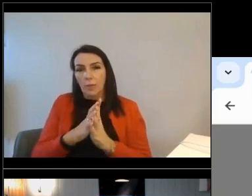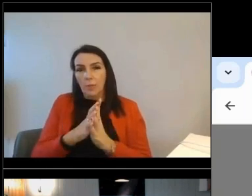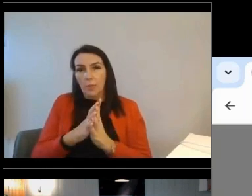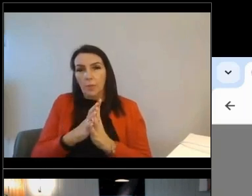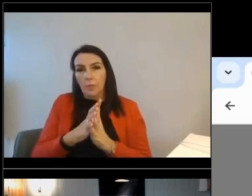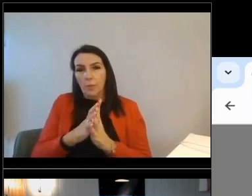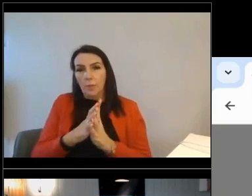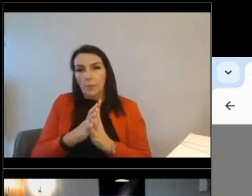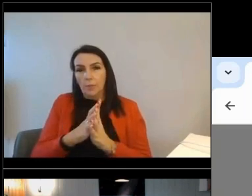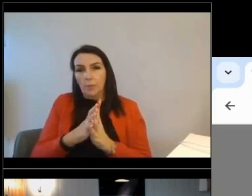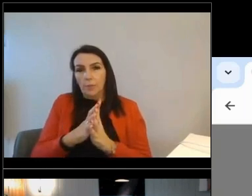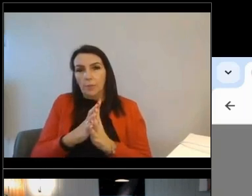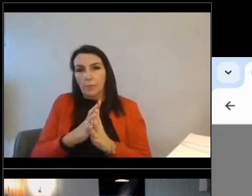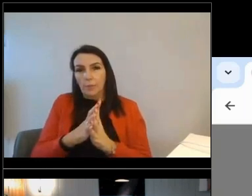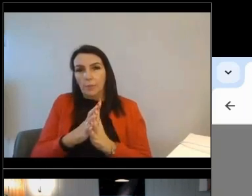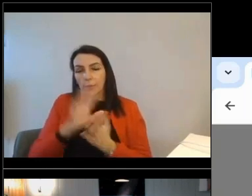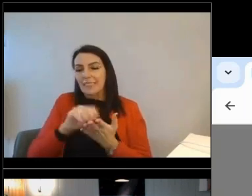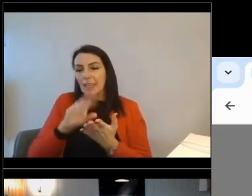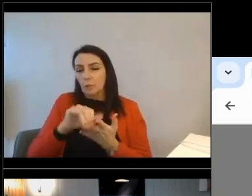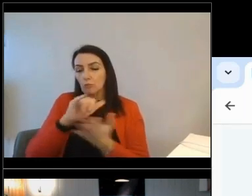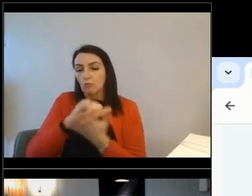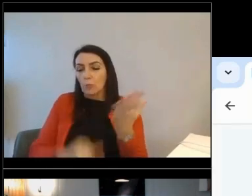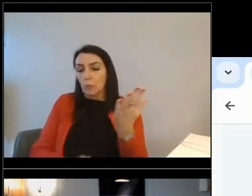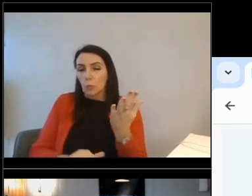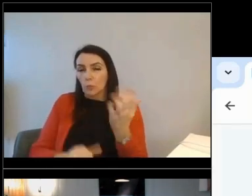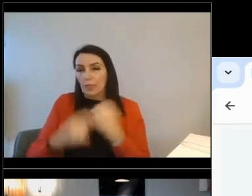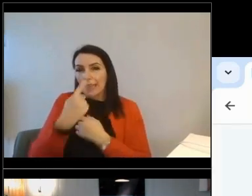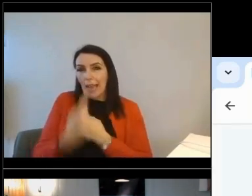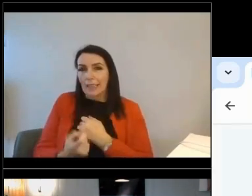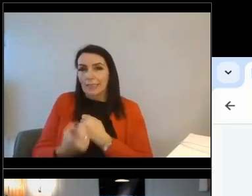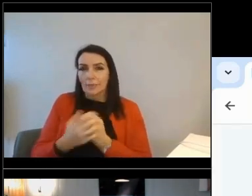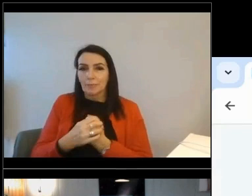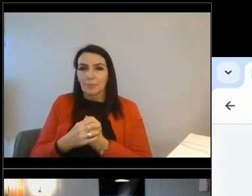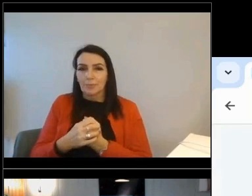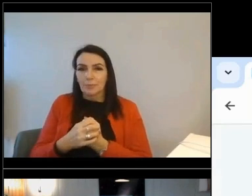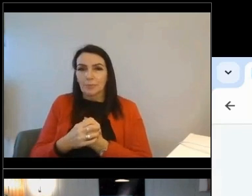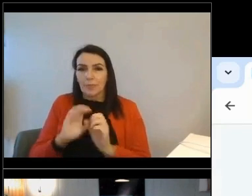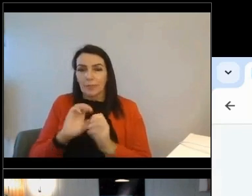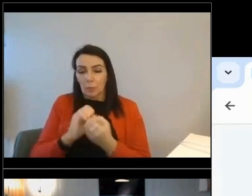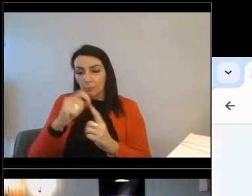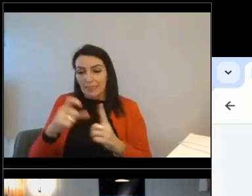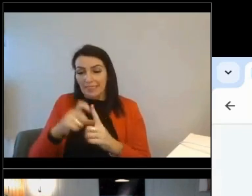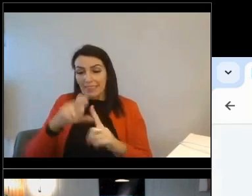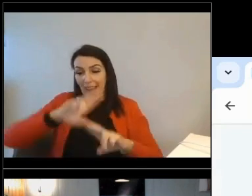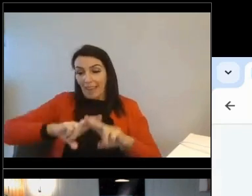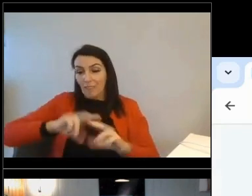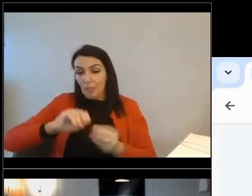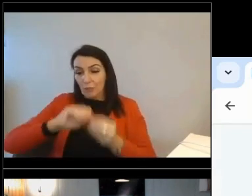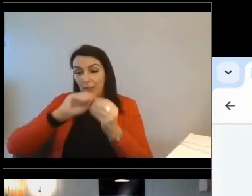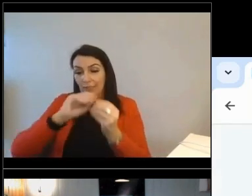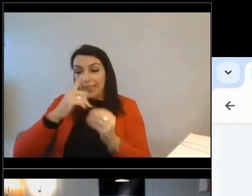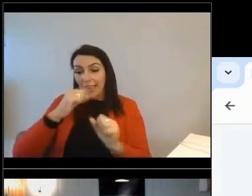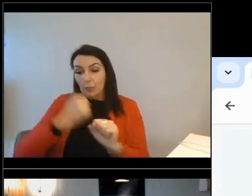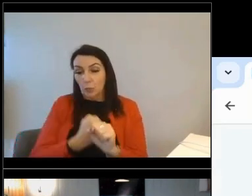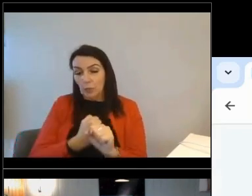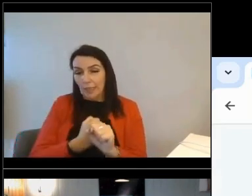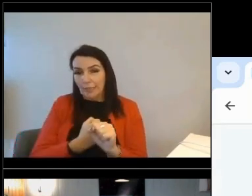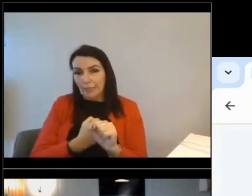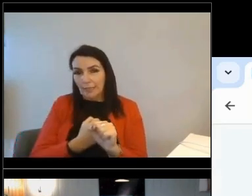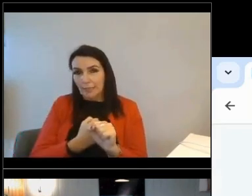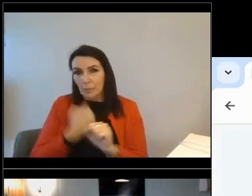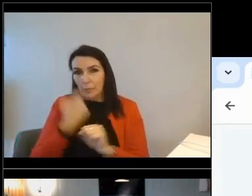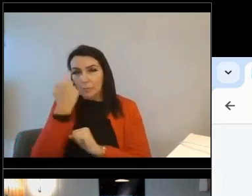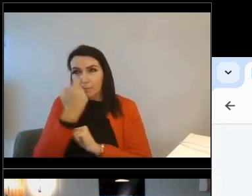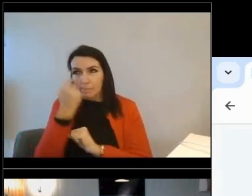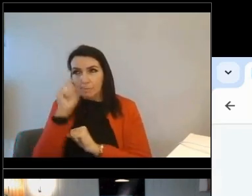last plan, this plan that we've just settled on would be great to PDF for, to take offline. You might also want to consider that as